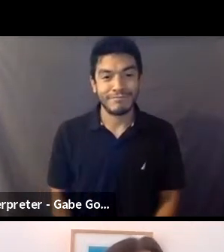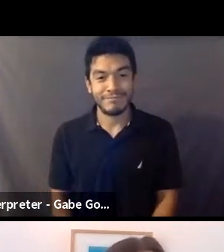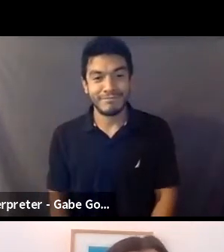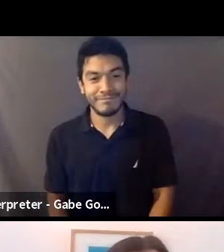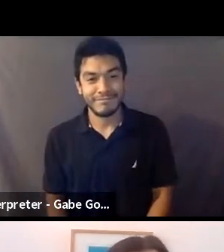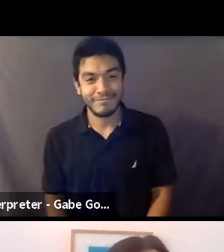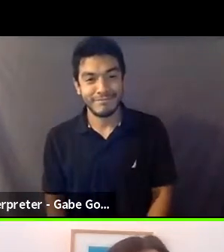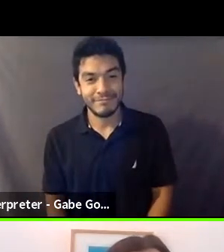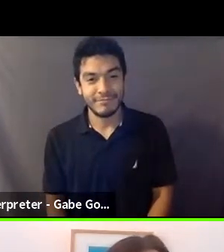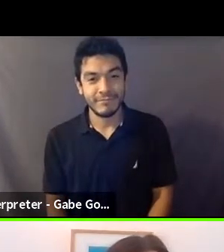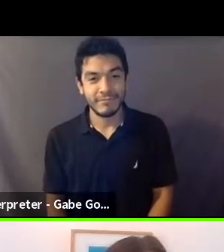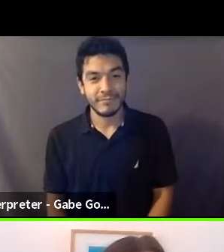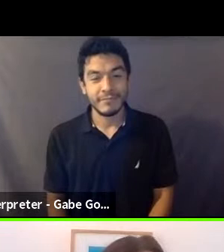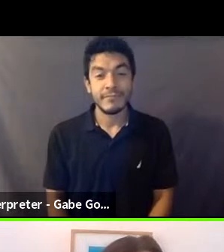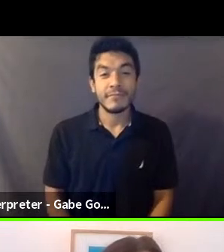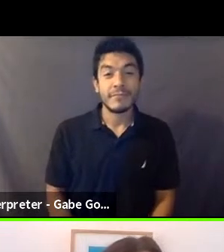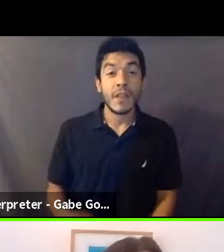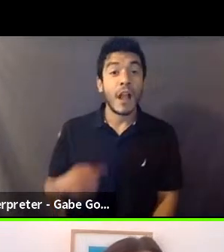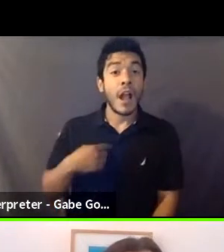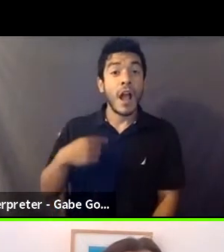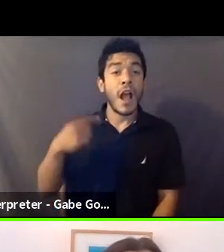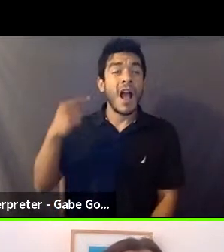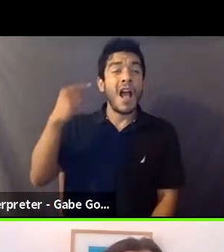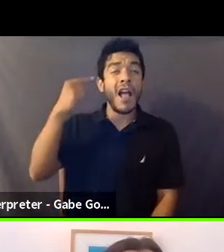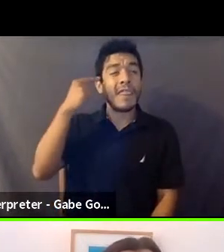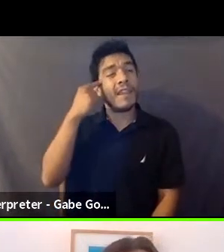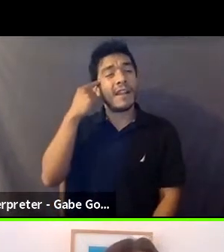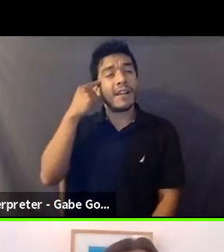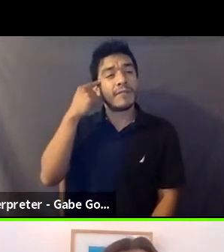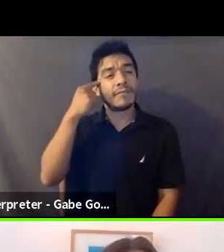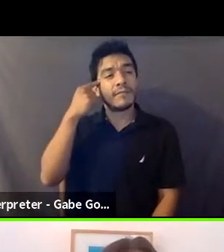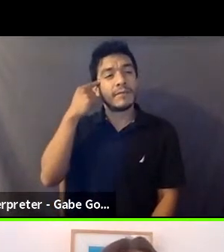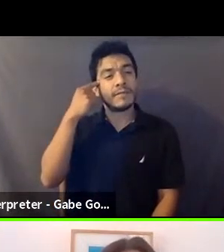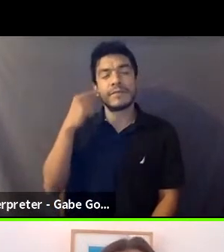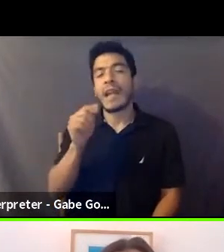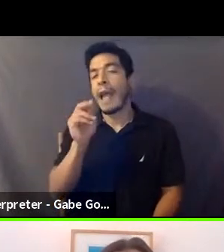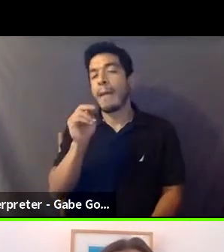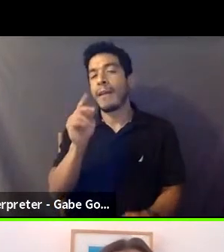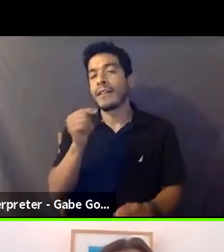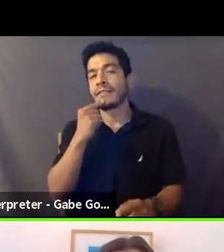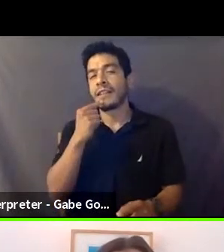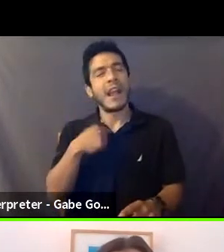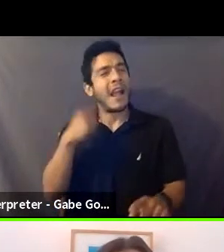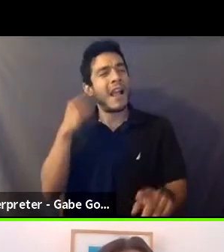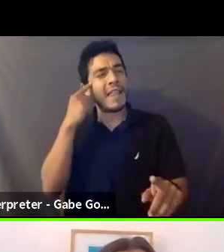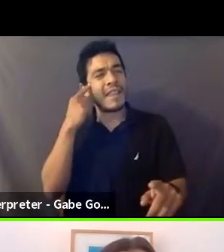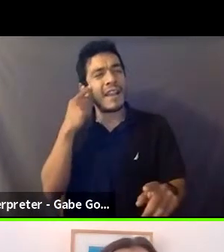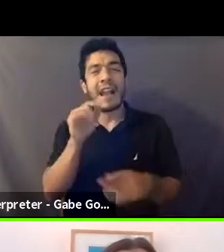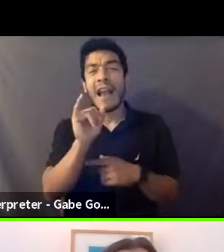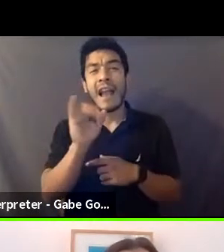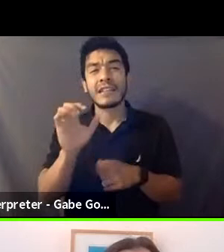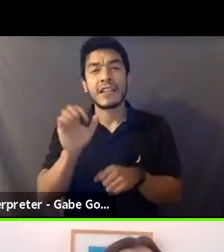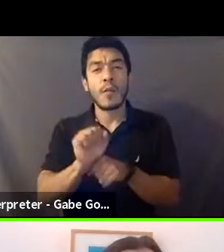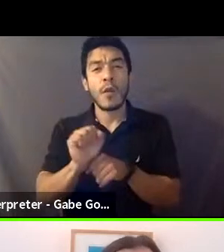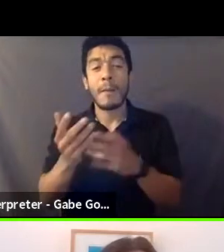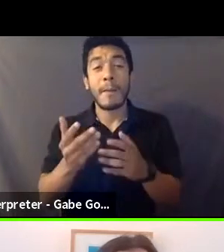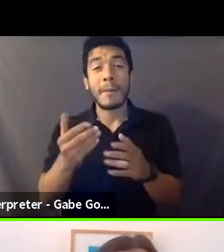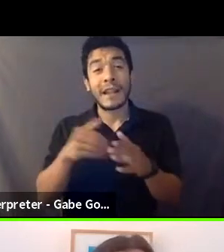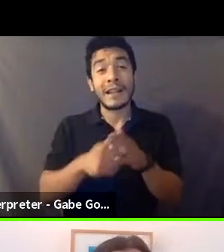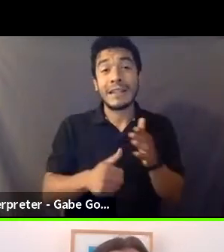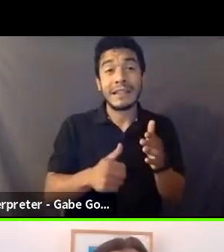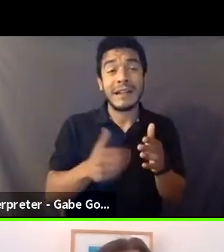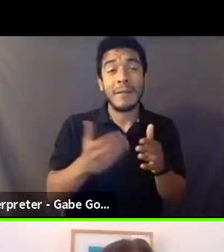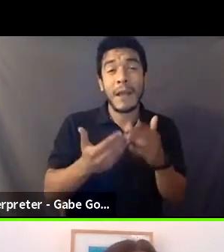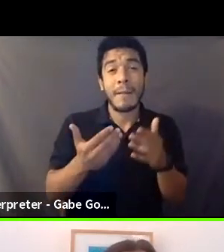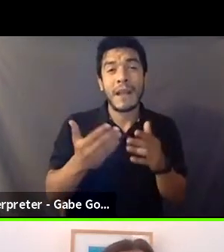I think a lot of people thought that intimacy work might be in danger or that it wasn't going to come